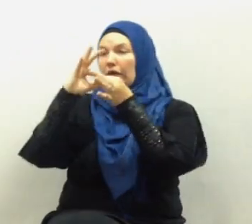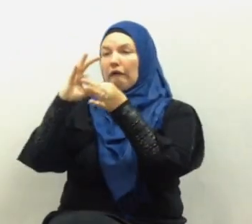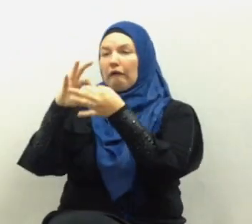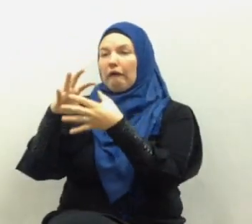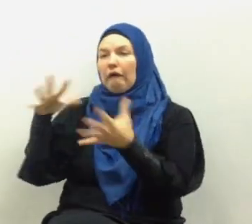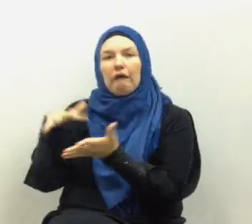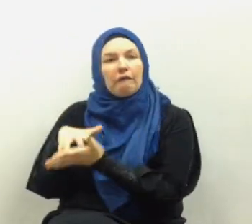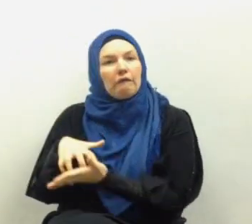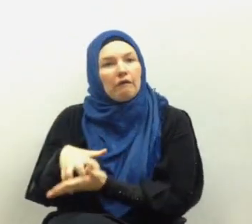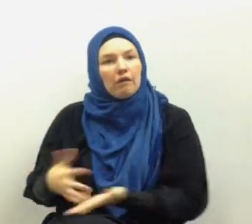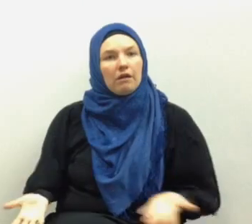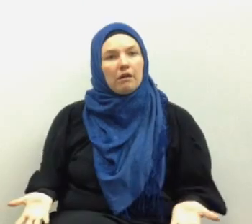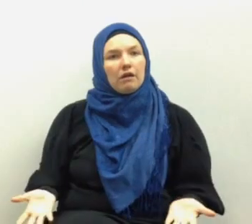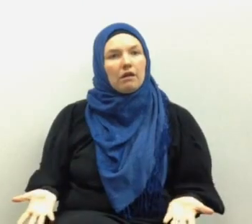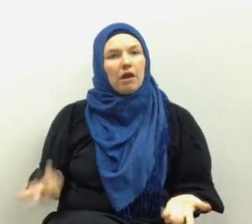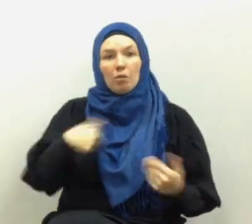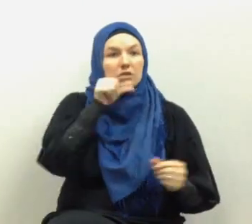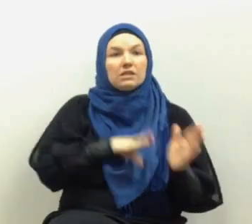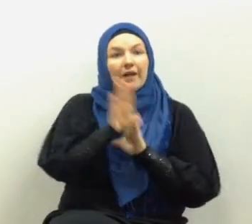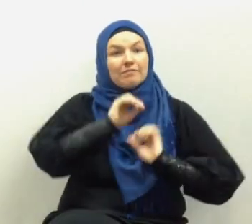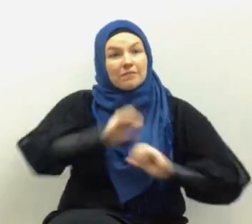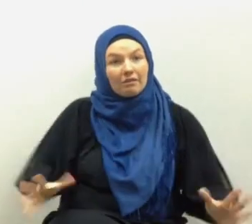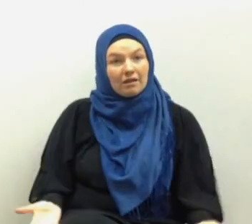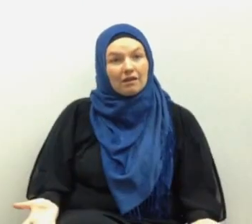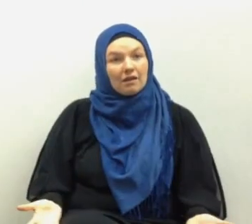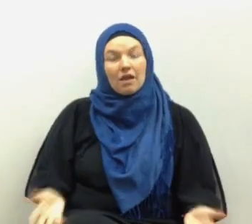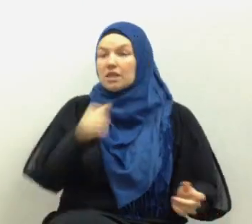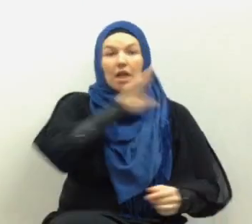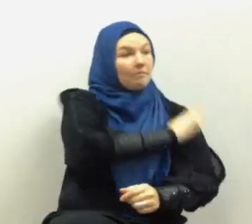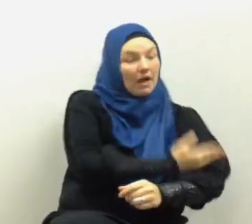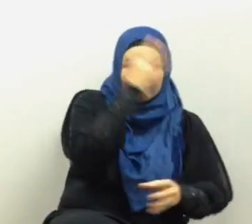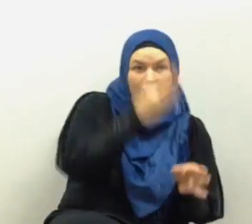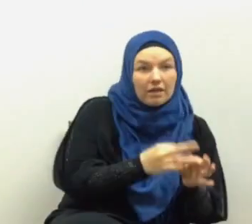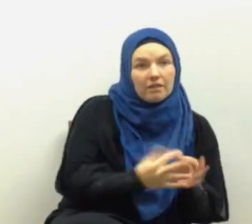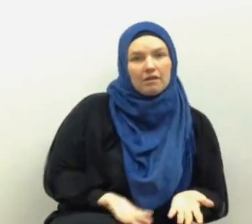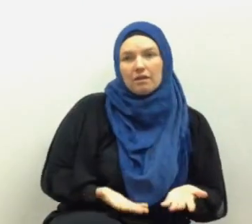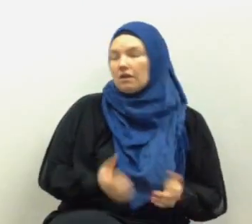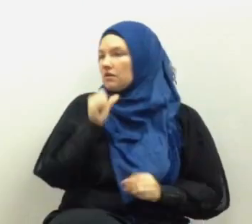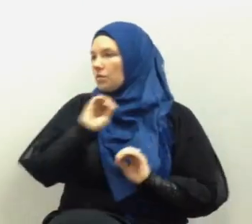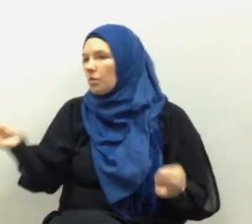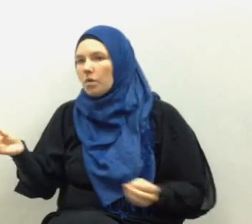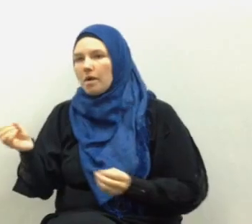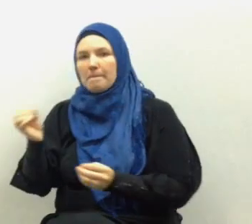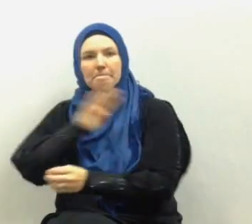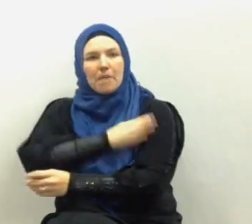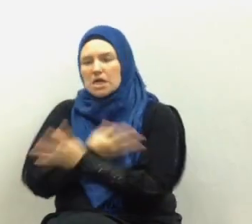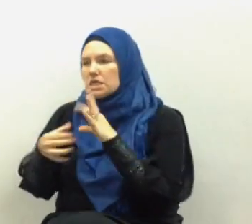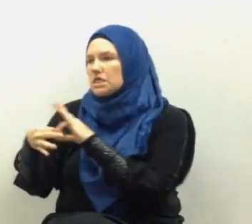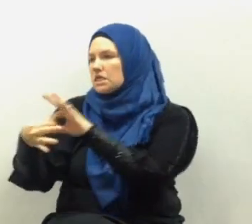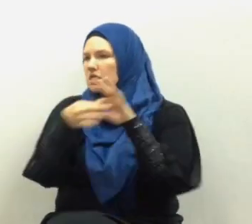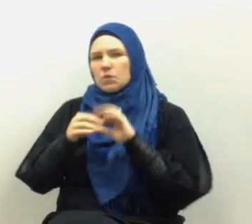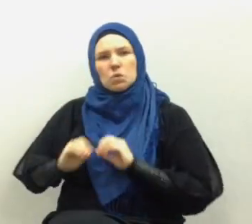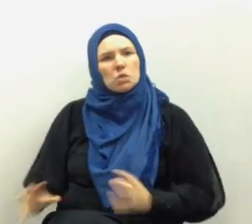do not do anything to develop any power not the power of faith not the power